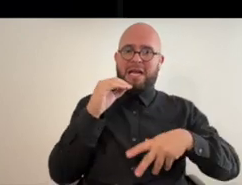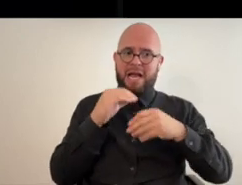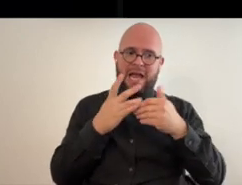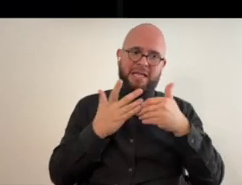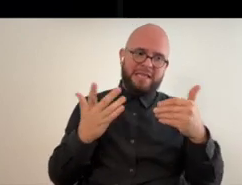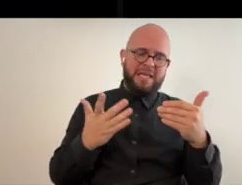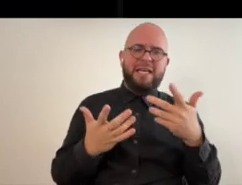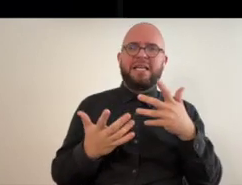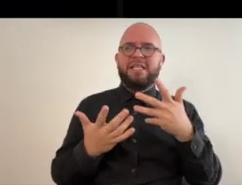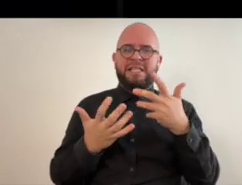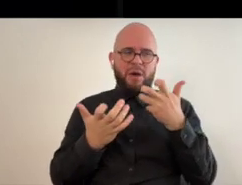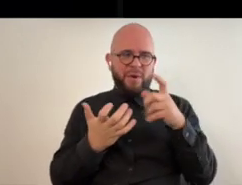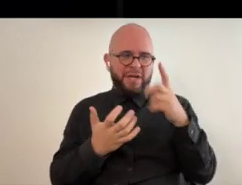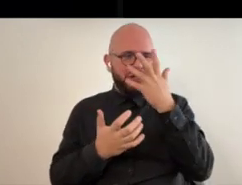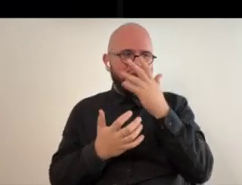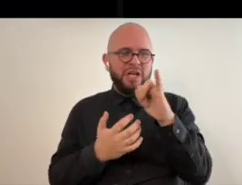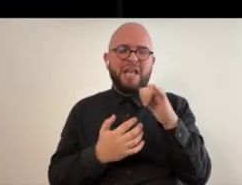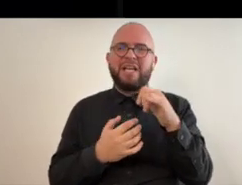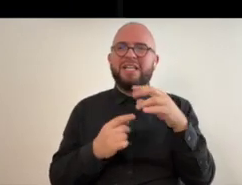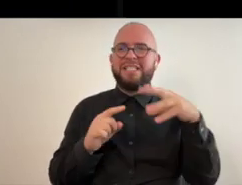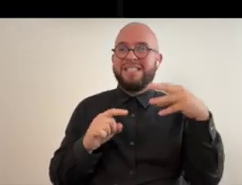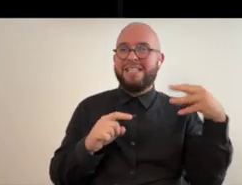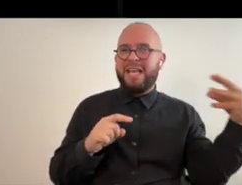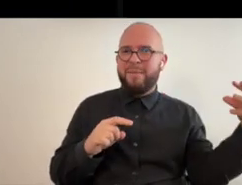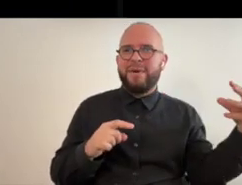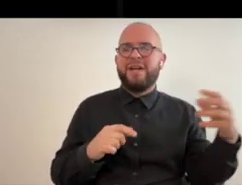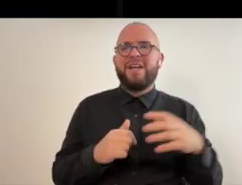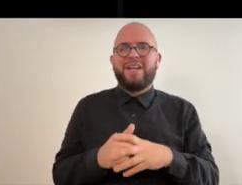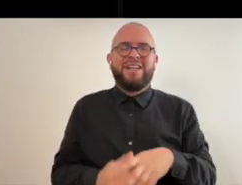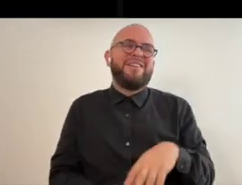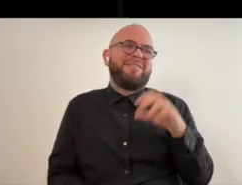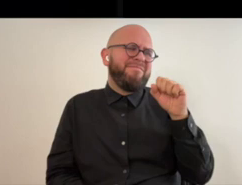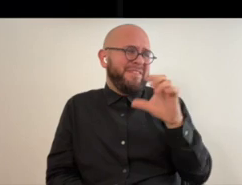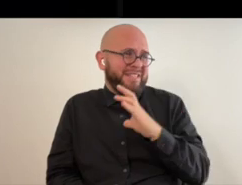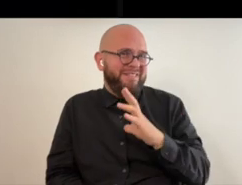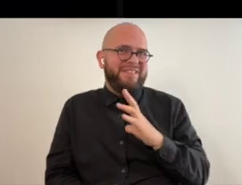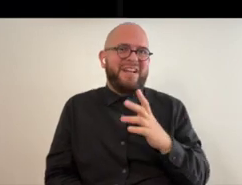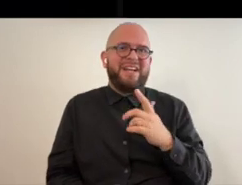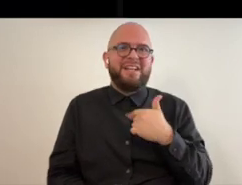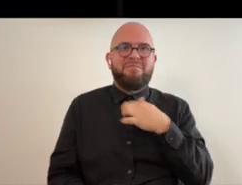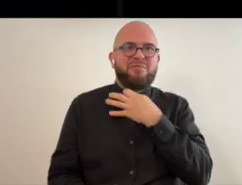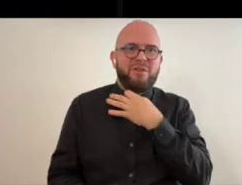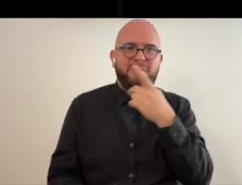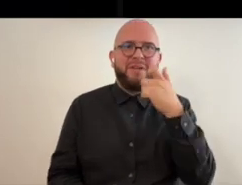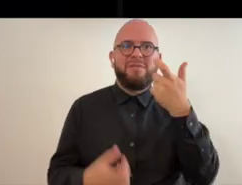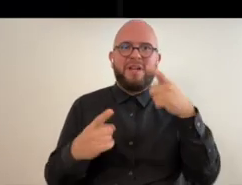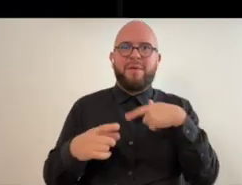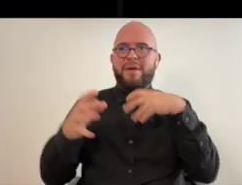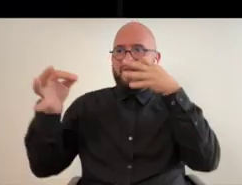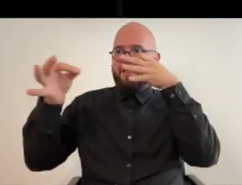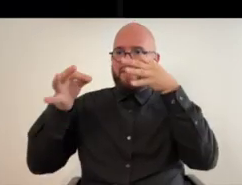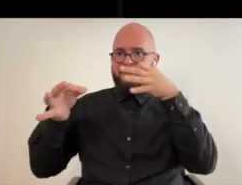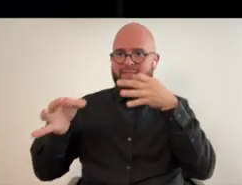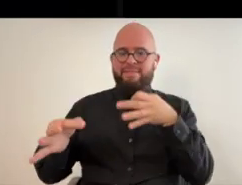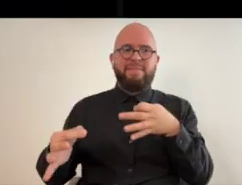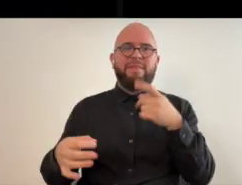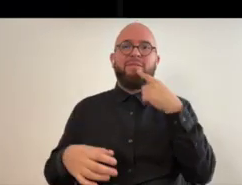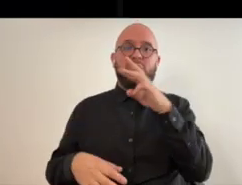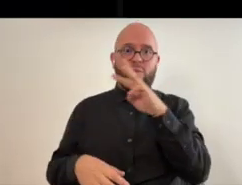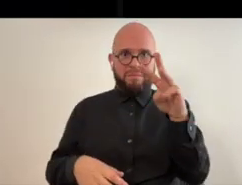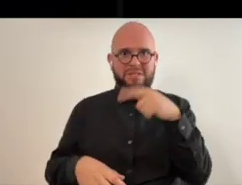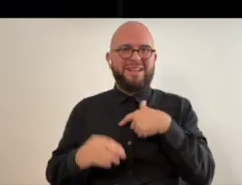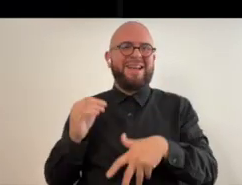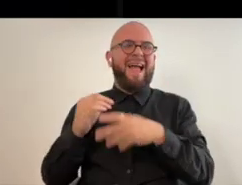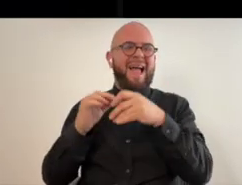things to it so it would look like a little steam rocket it's all good no i'm just doing that because when i'm doing the descriptions for these for the